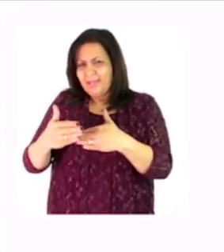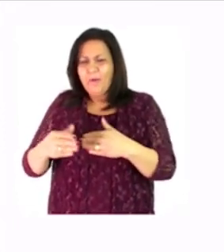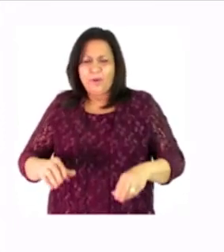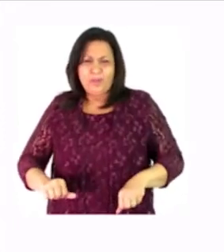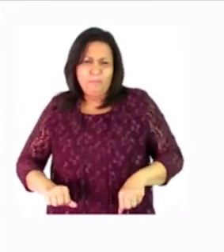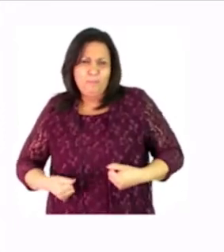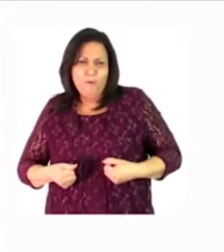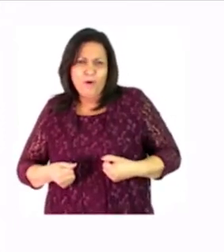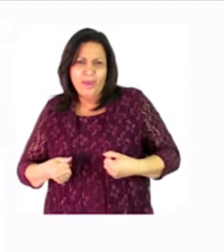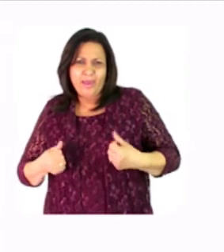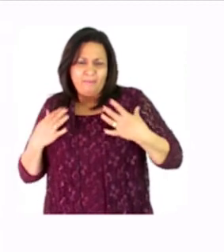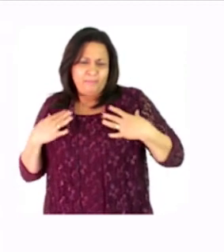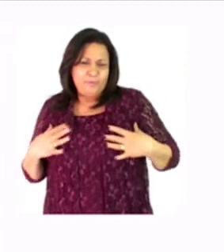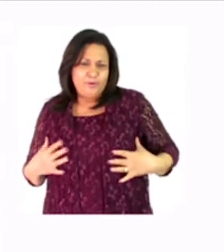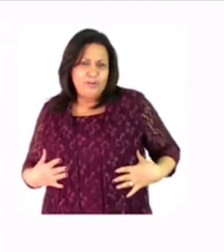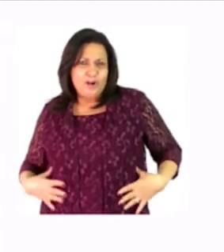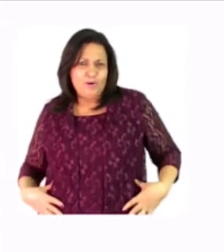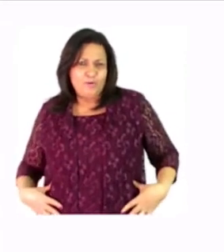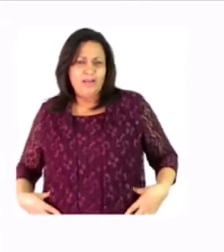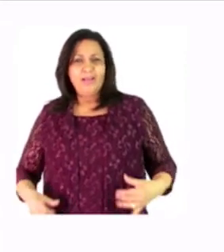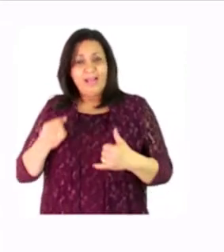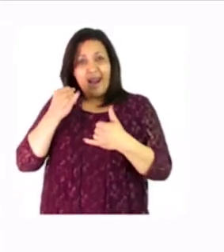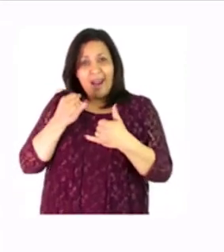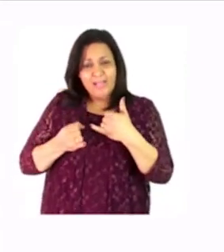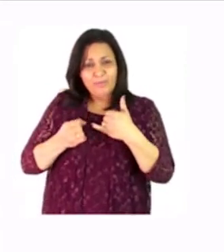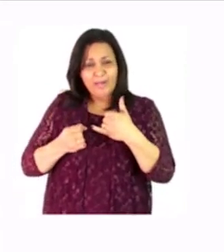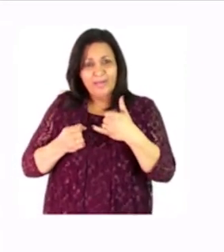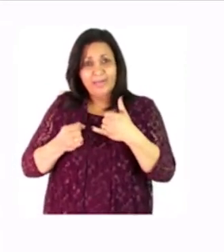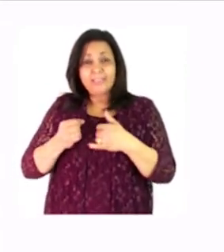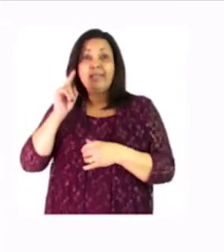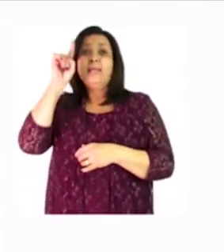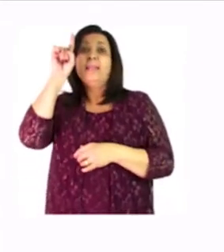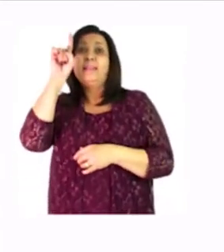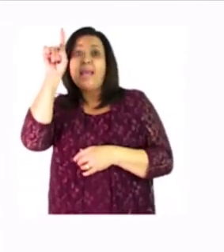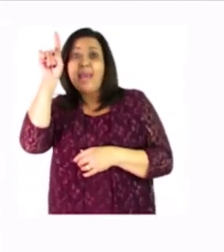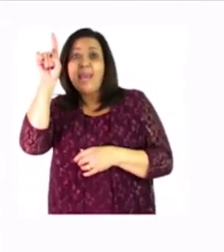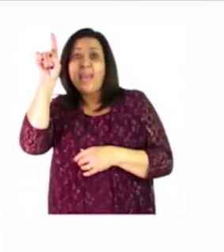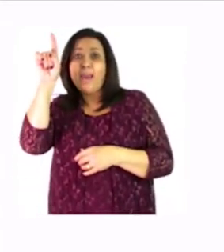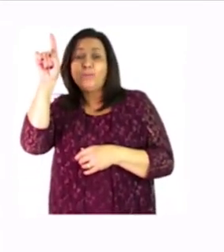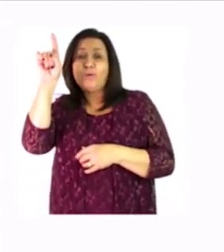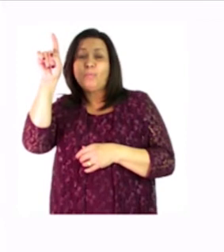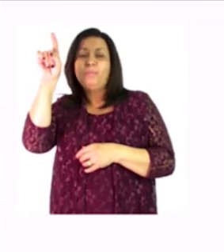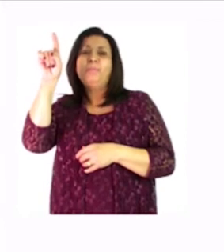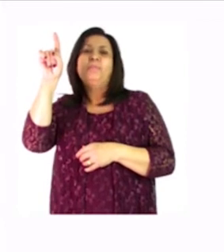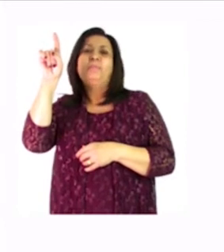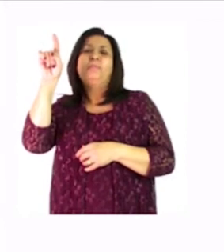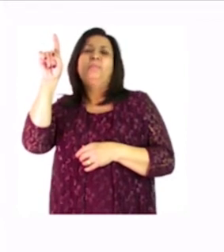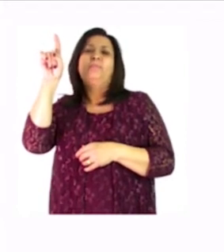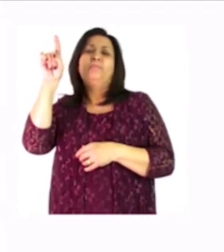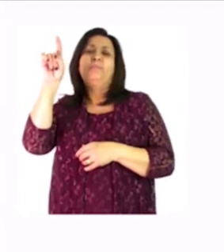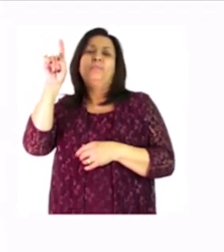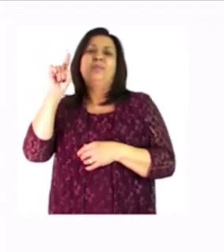to go to school the last picture is right on top of the page with